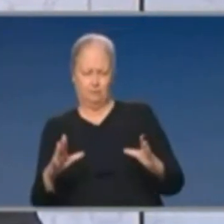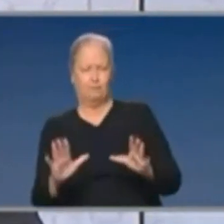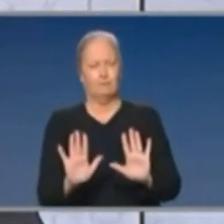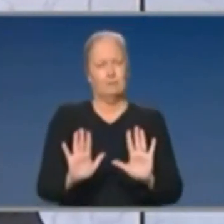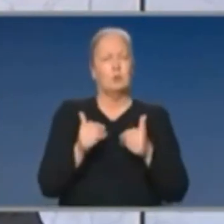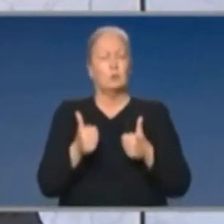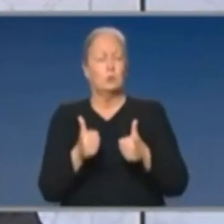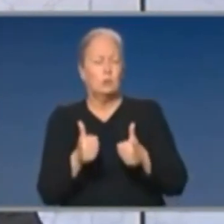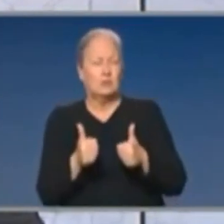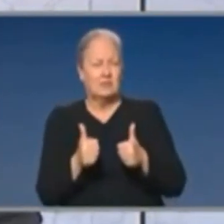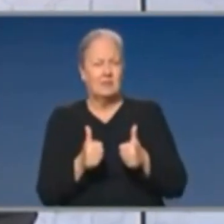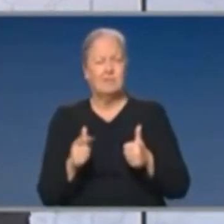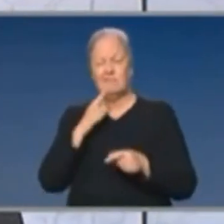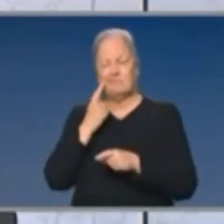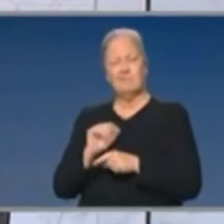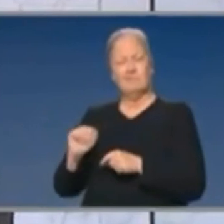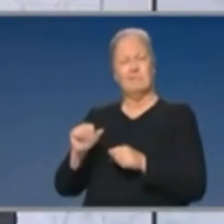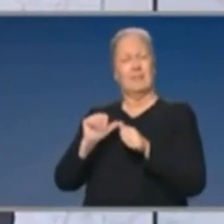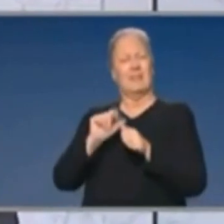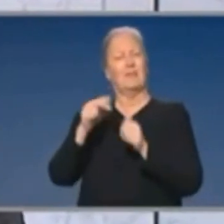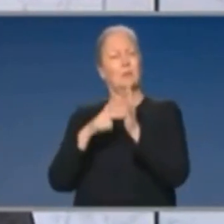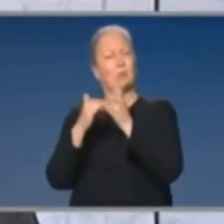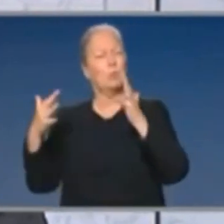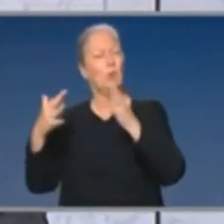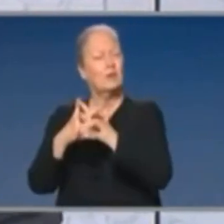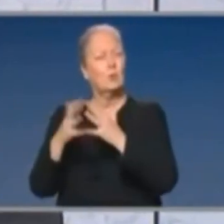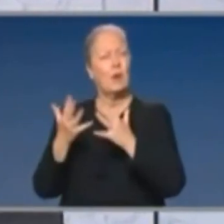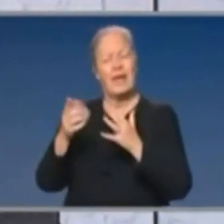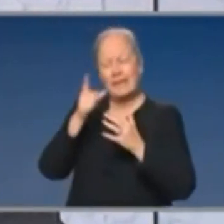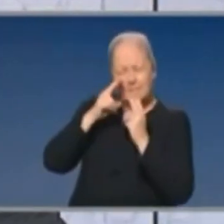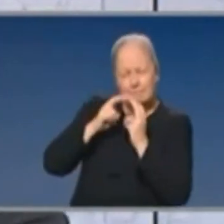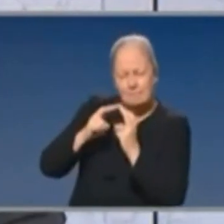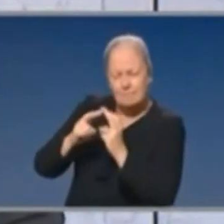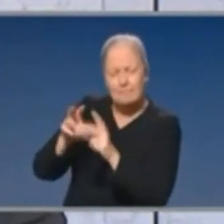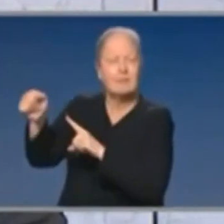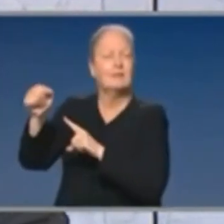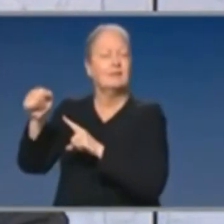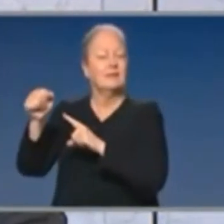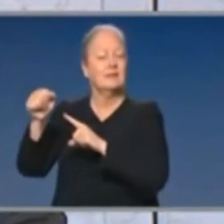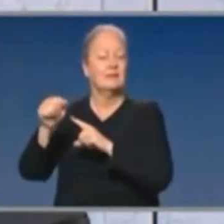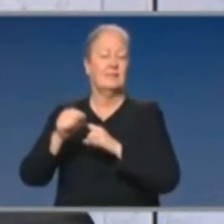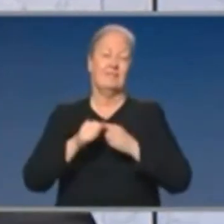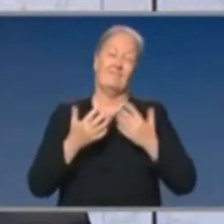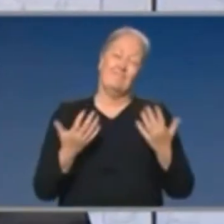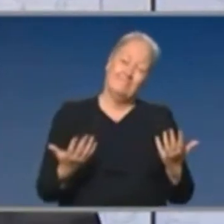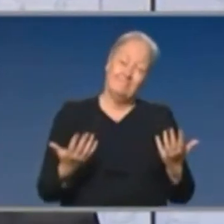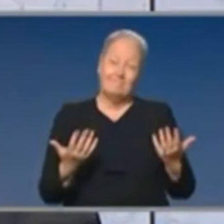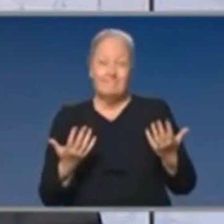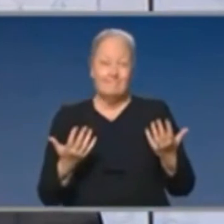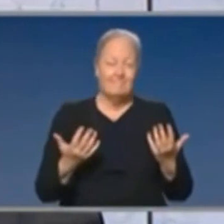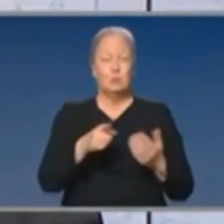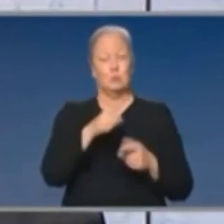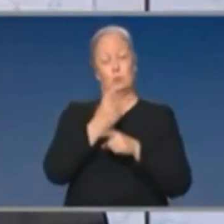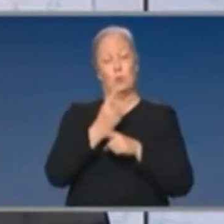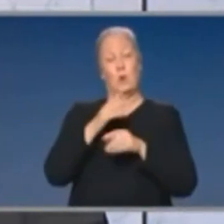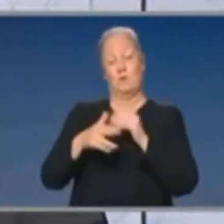his contact tracing system is better than New South Wales. Well, New South Wales can cope with much higher levels and have. So, look, that's,